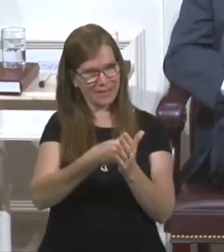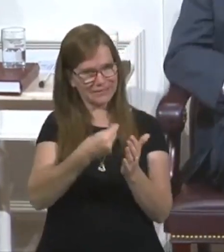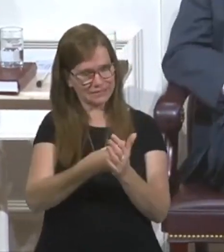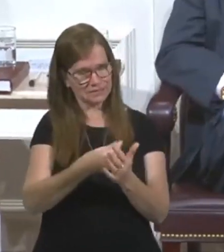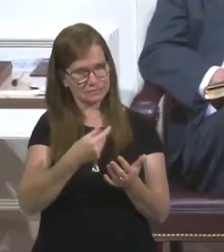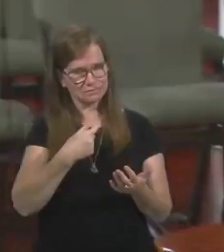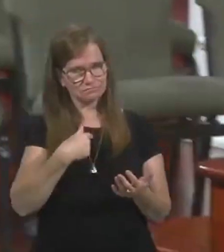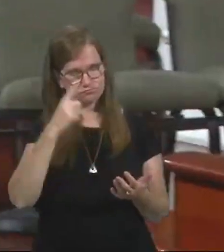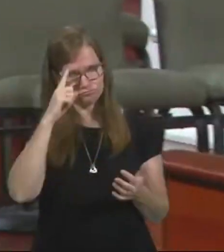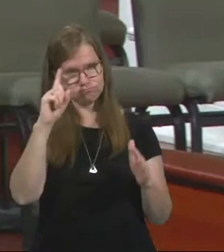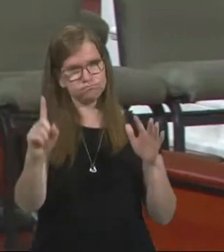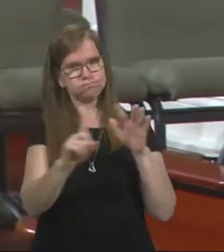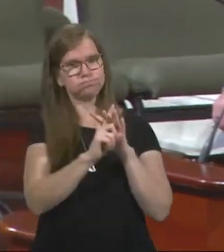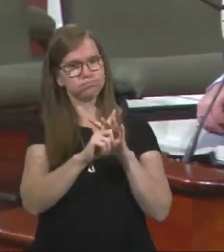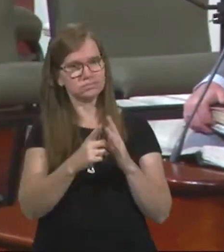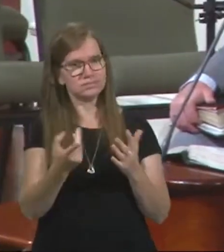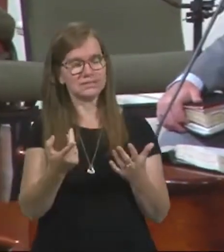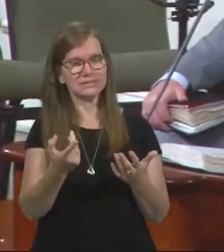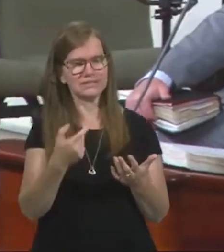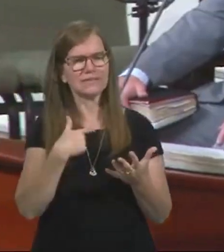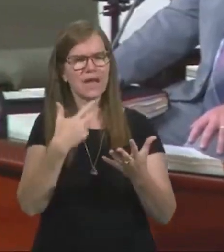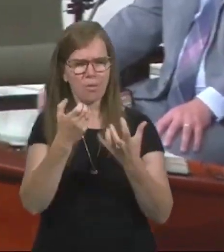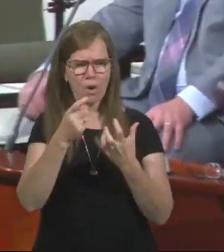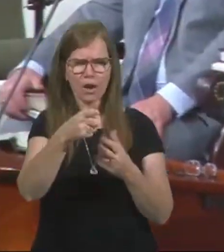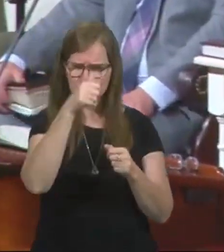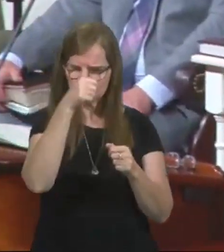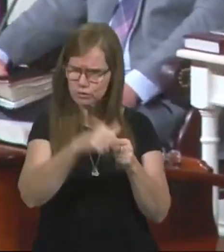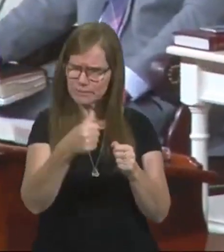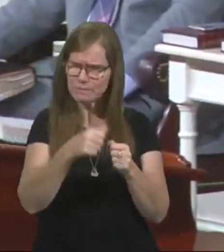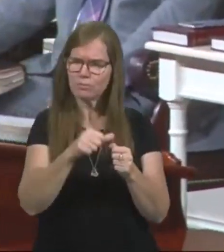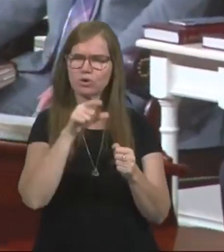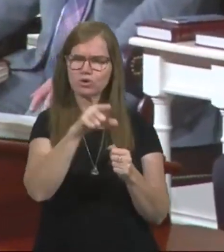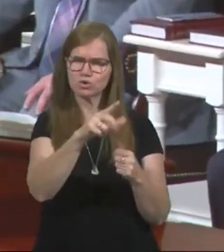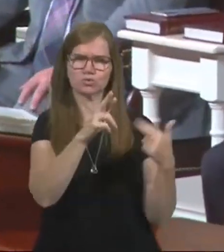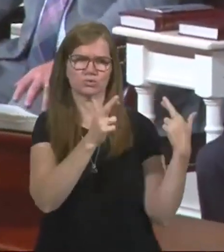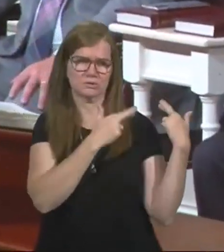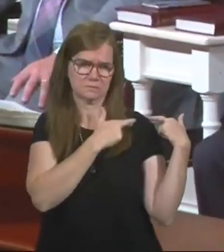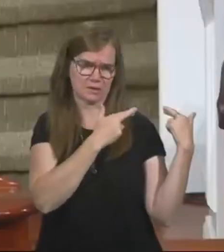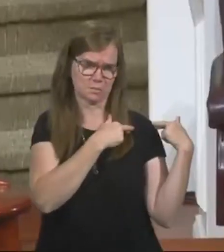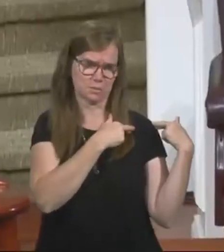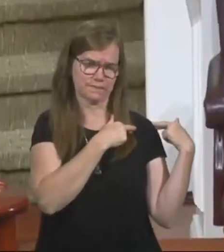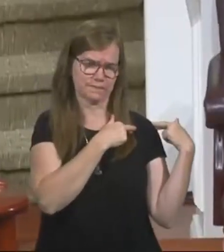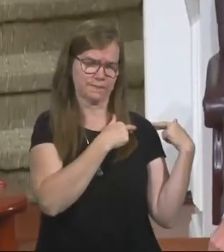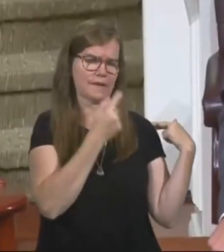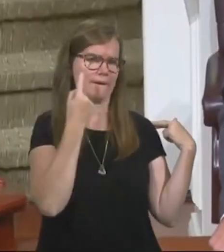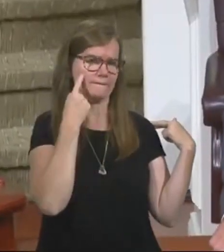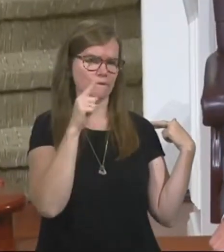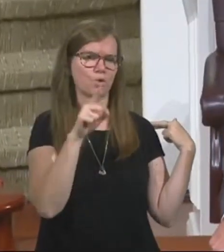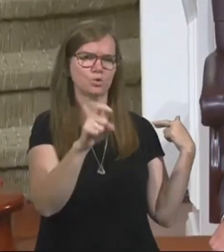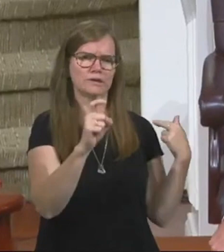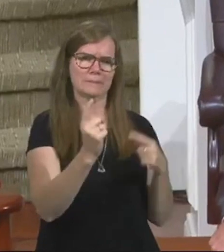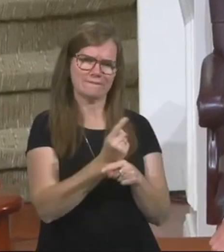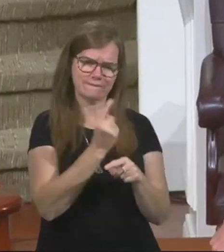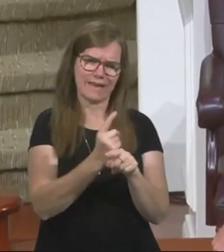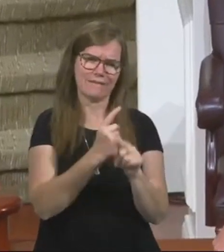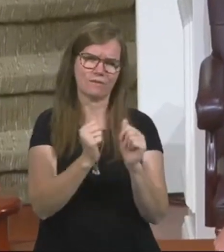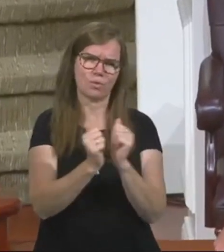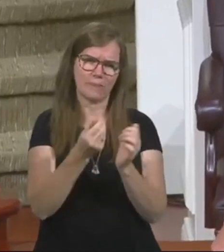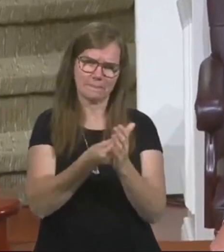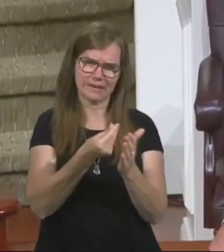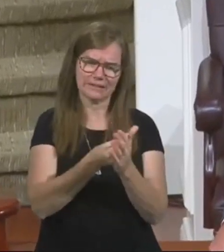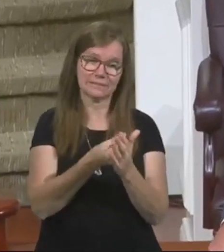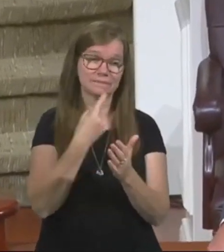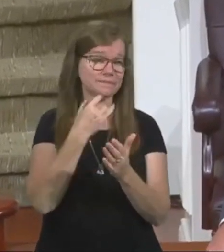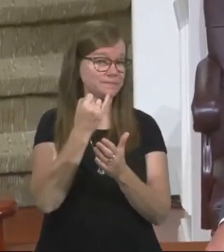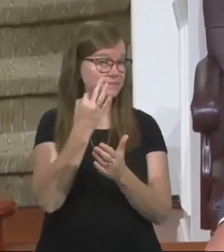comes to my mind. He said, want you to remember you're responsible for you need to be faithful with money. He